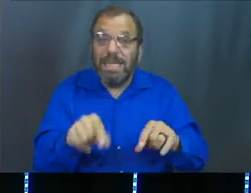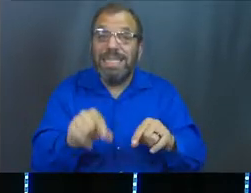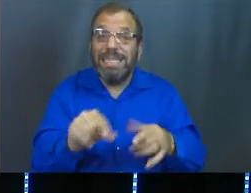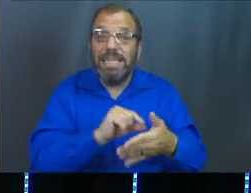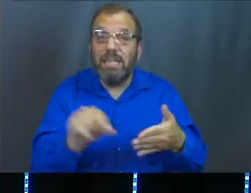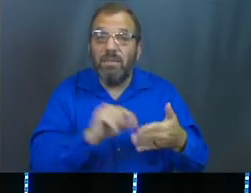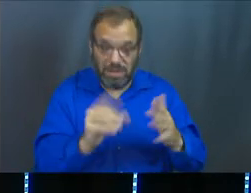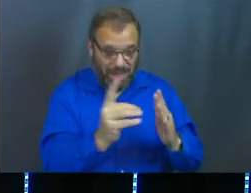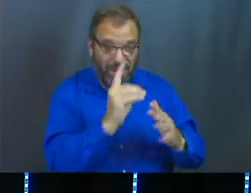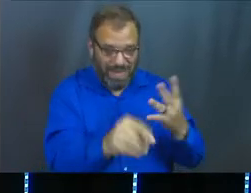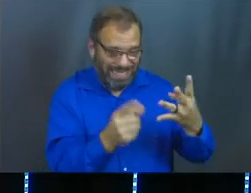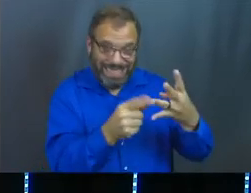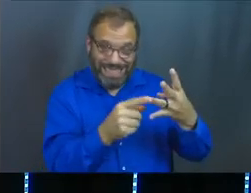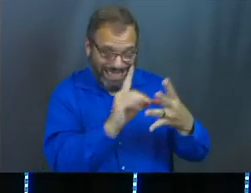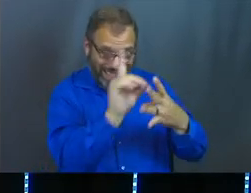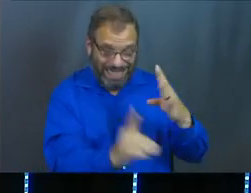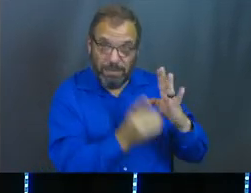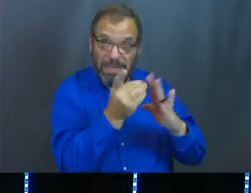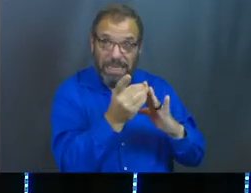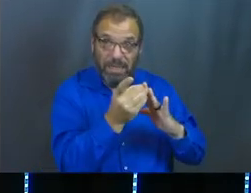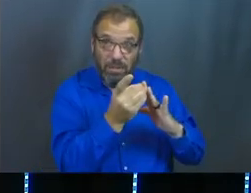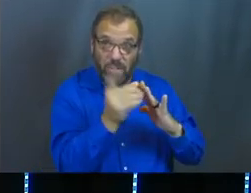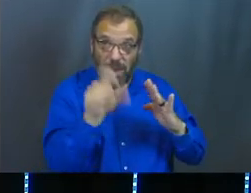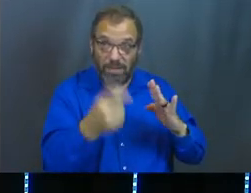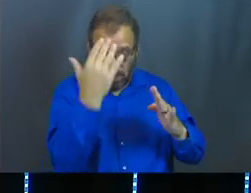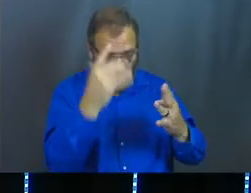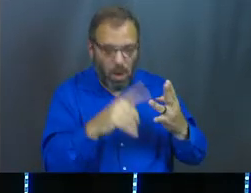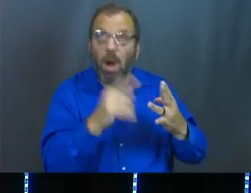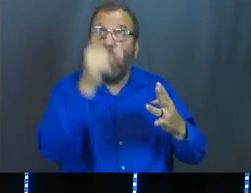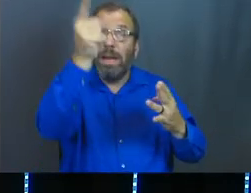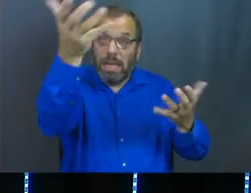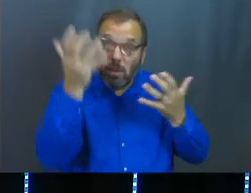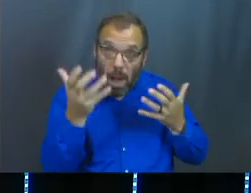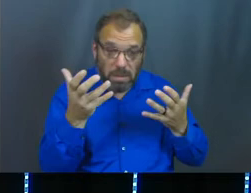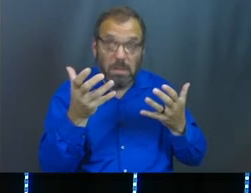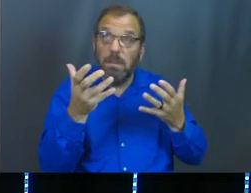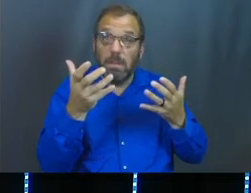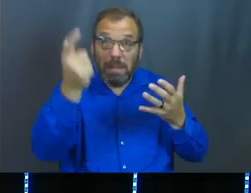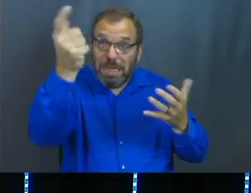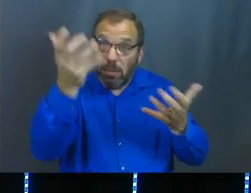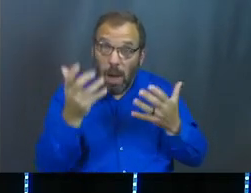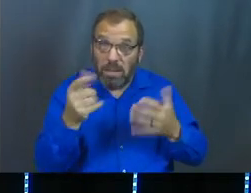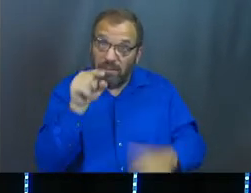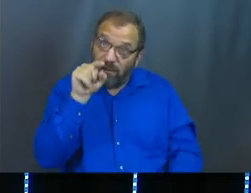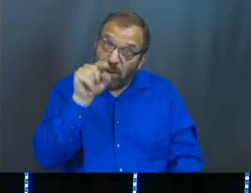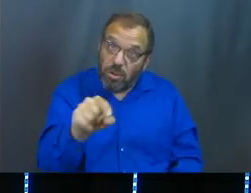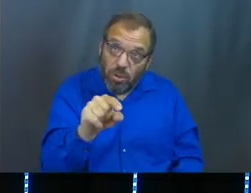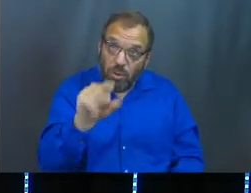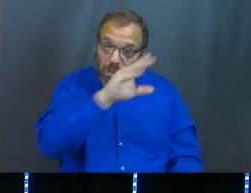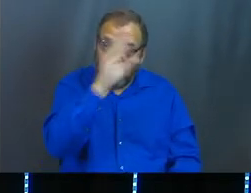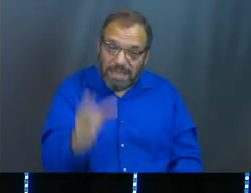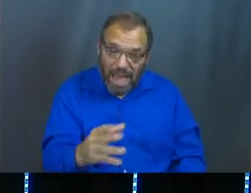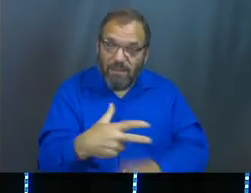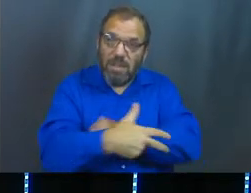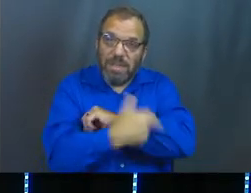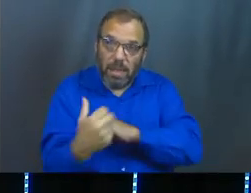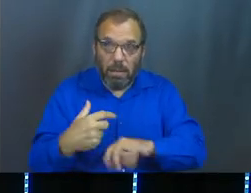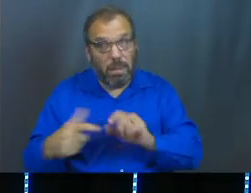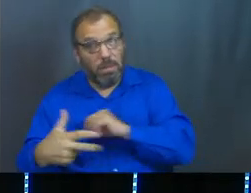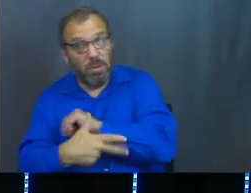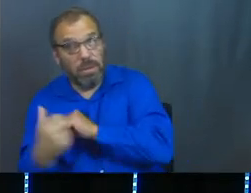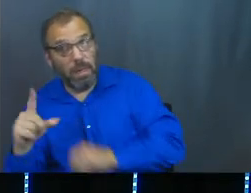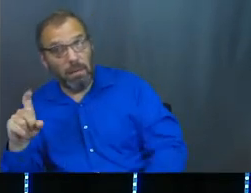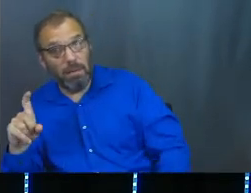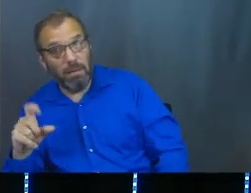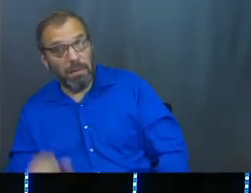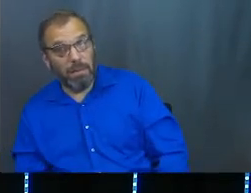is another part of the dispositional will of God that you need to need to know. What God wants. What God wants is for you to never steal, but do you steal?